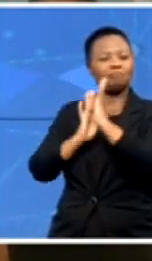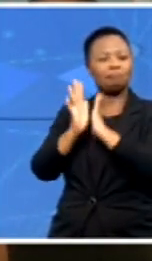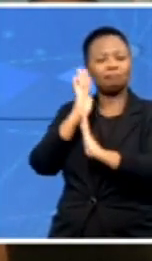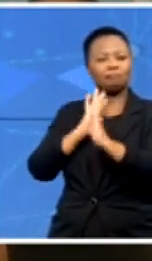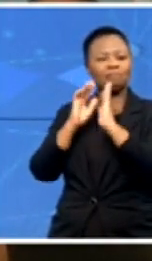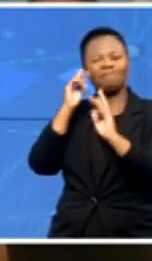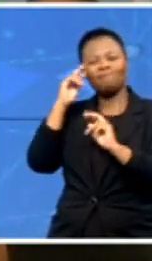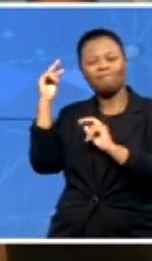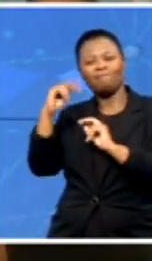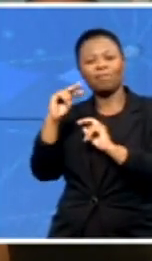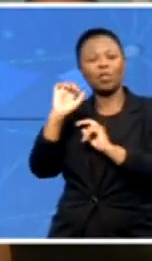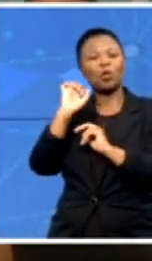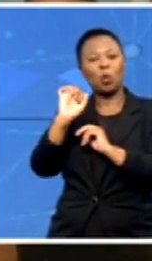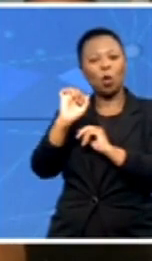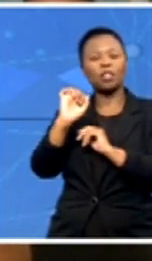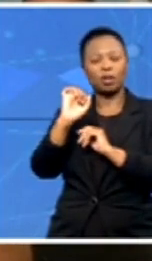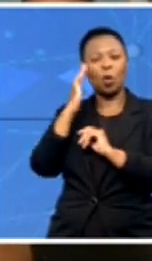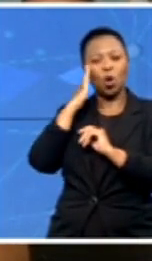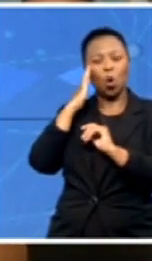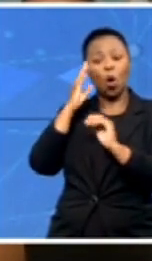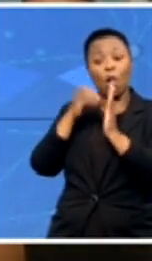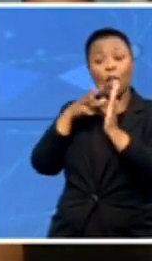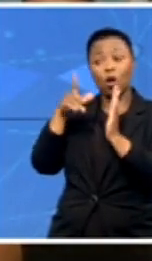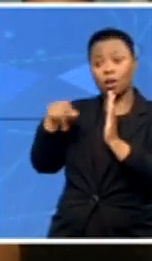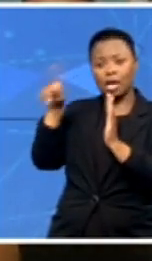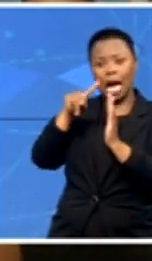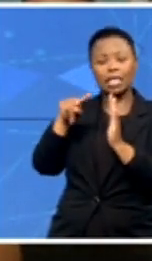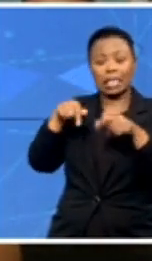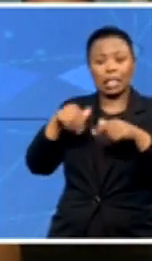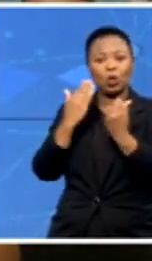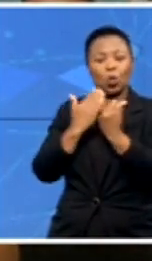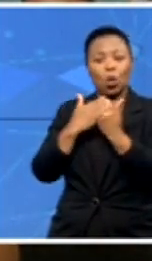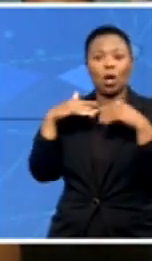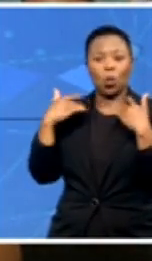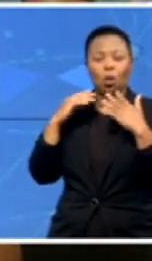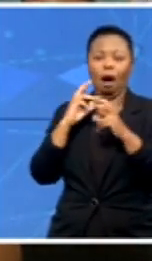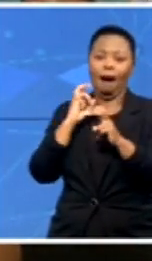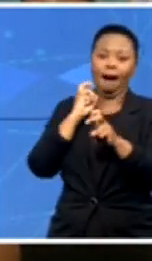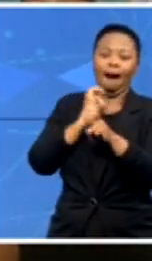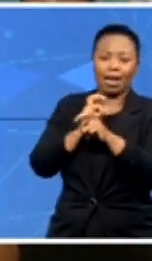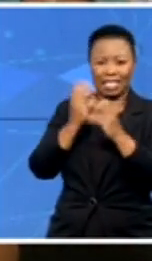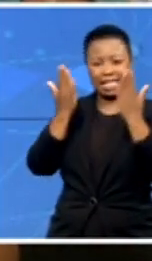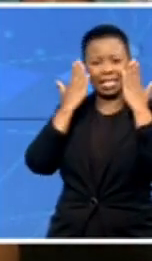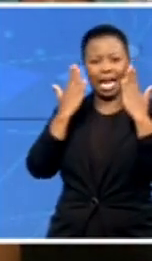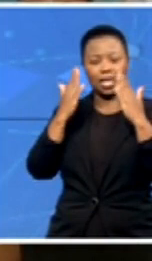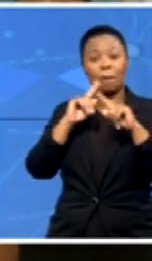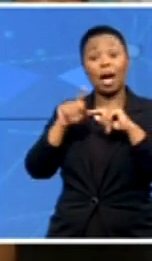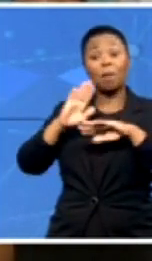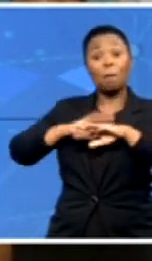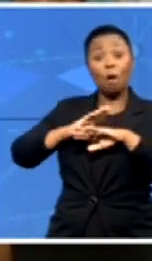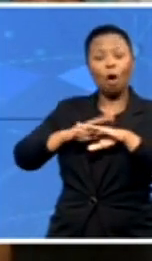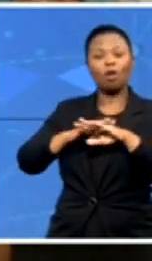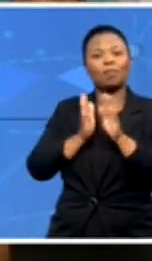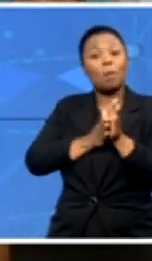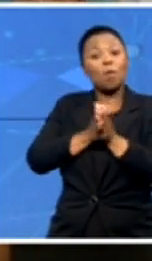learners at the school study very, very hard, but they also need to get inspiration and that just a